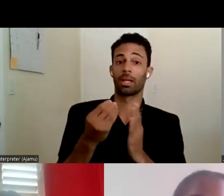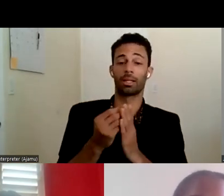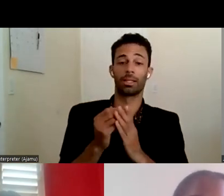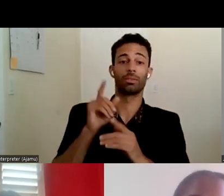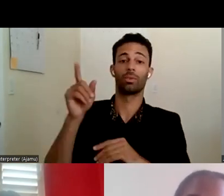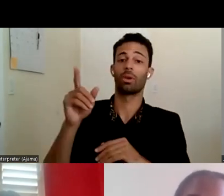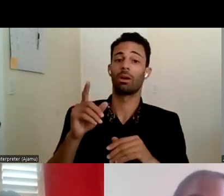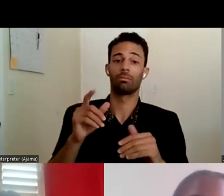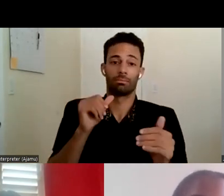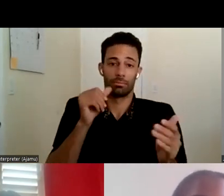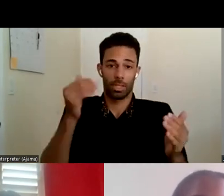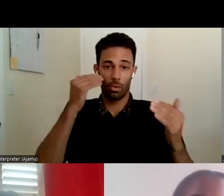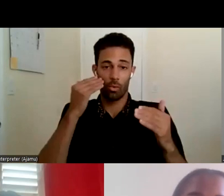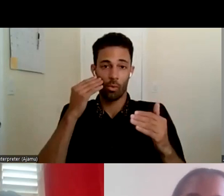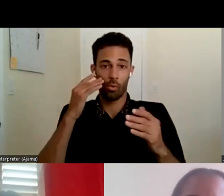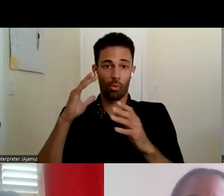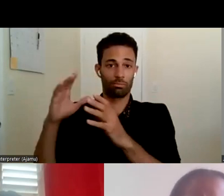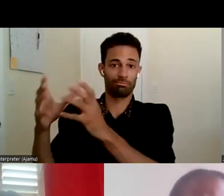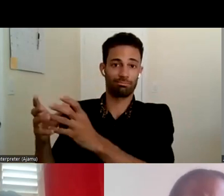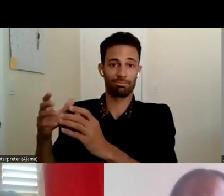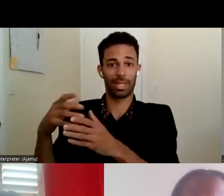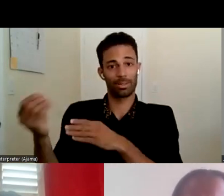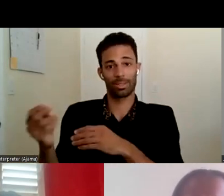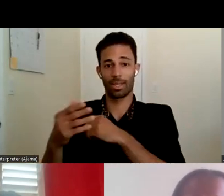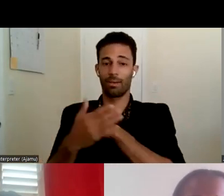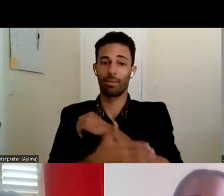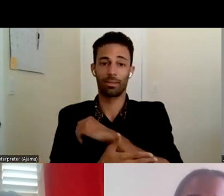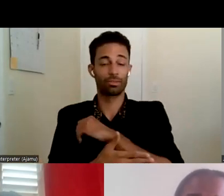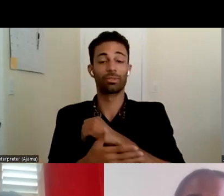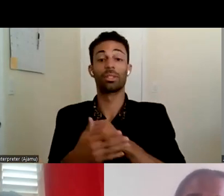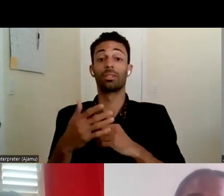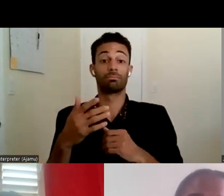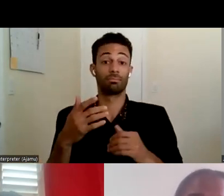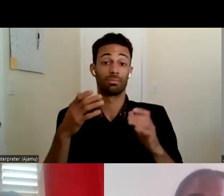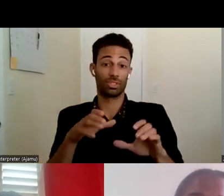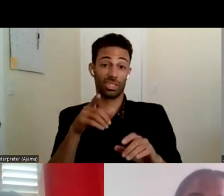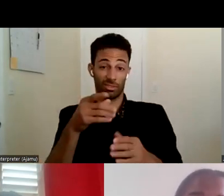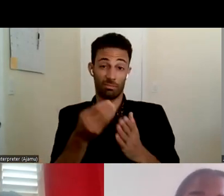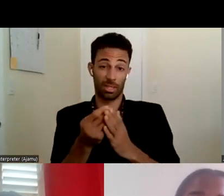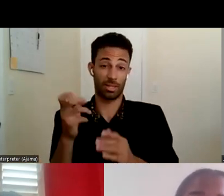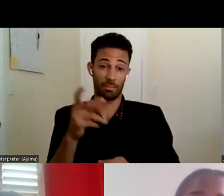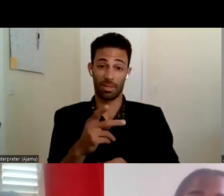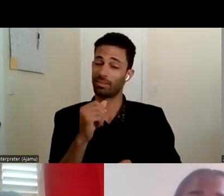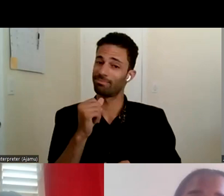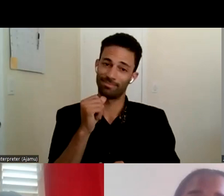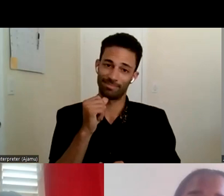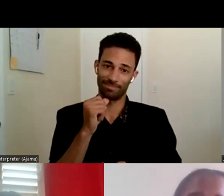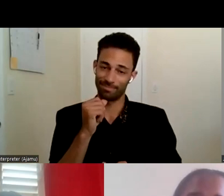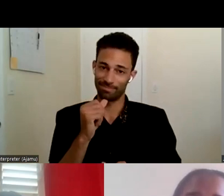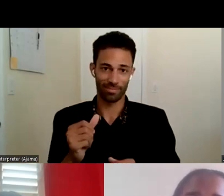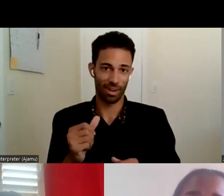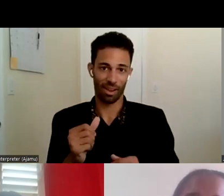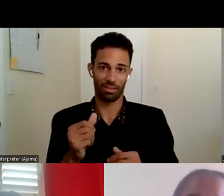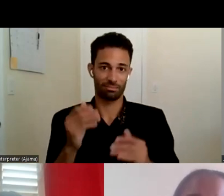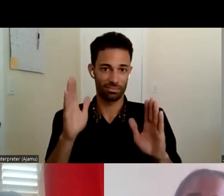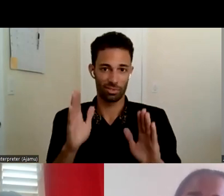unknown party outside of the U.S., the chances of you getting the money back are not that great. So like Berta